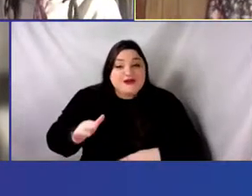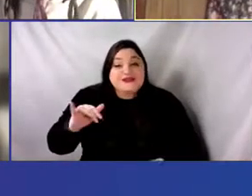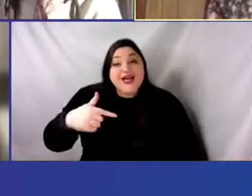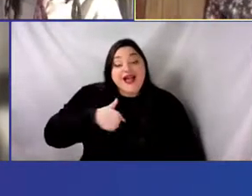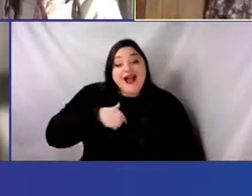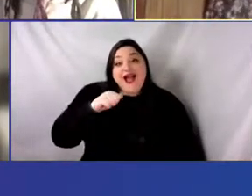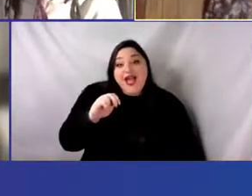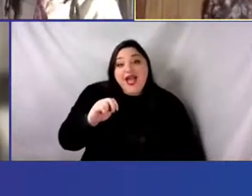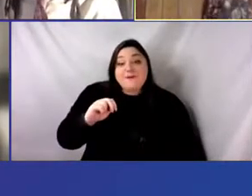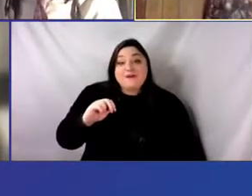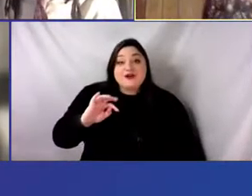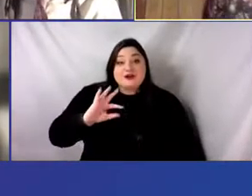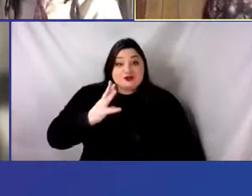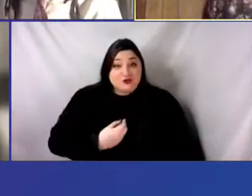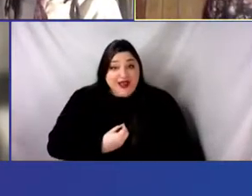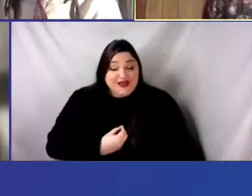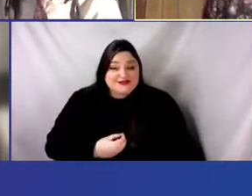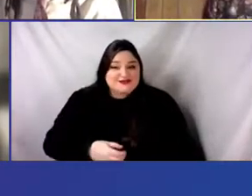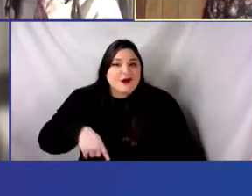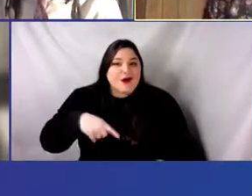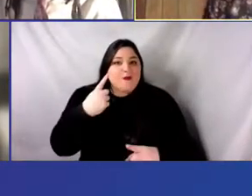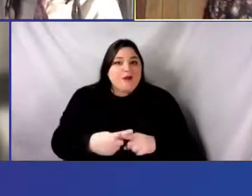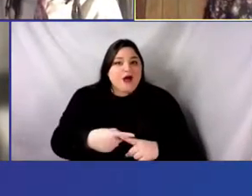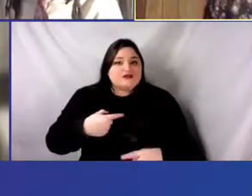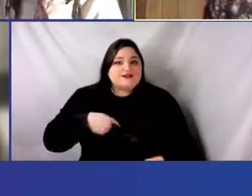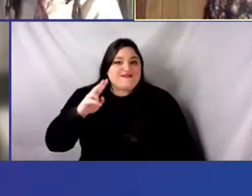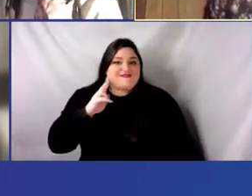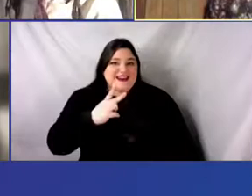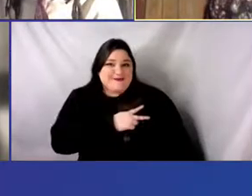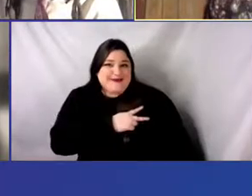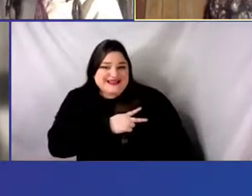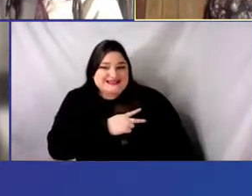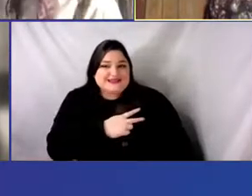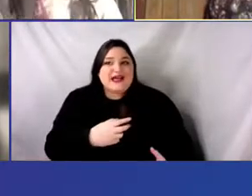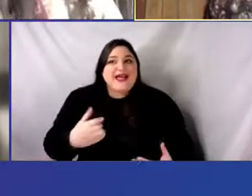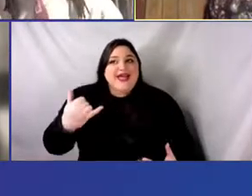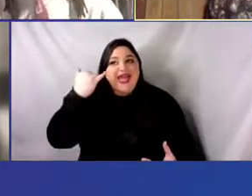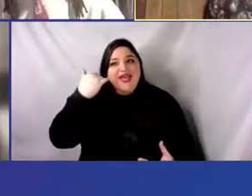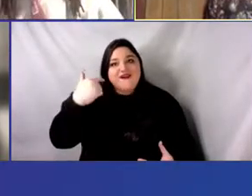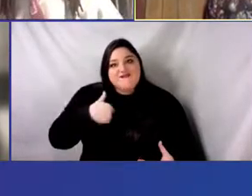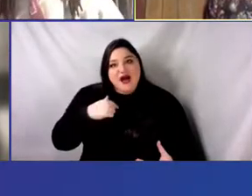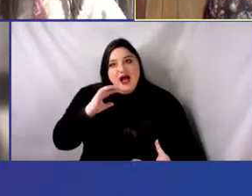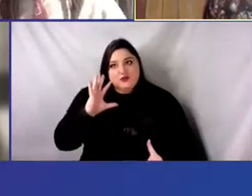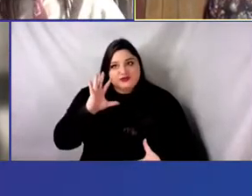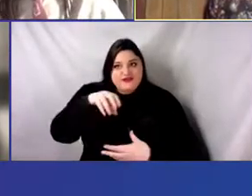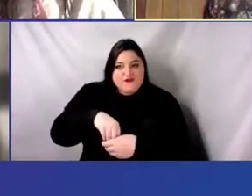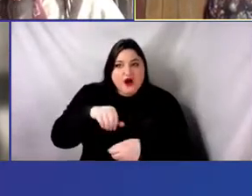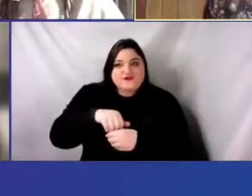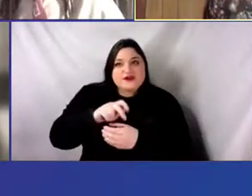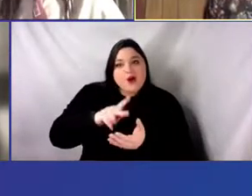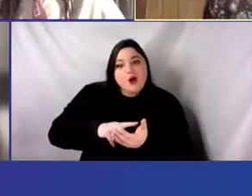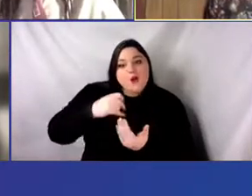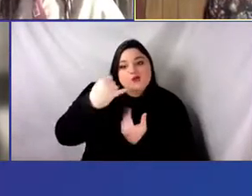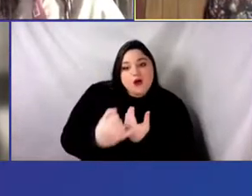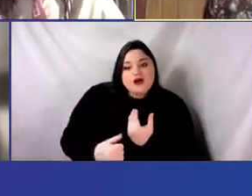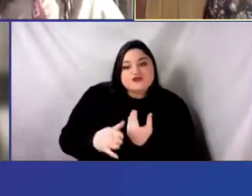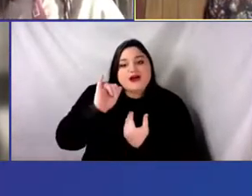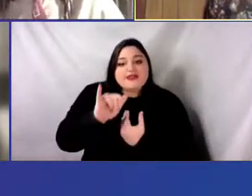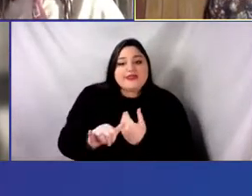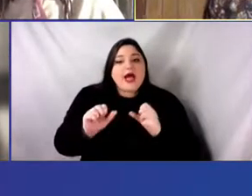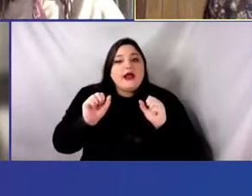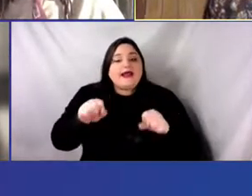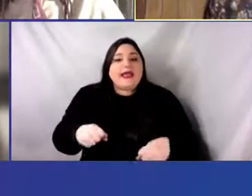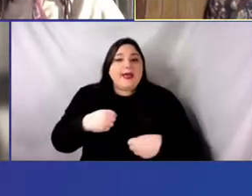If I were to make a performance project that aestheticized those, um,